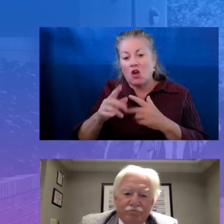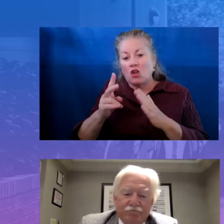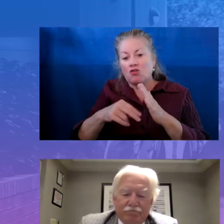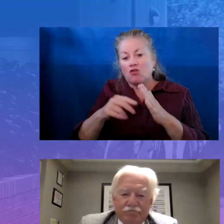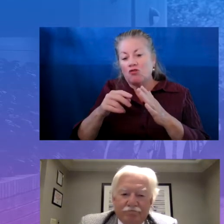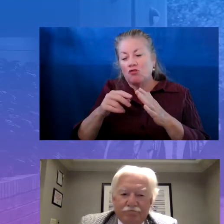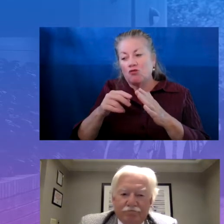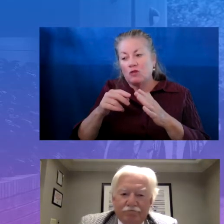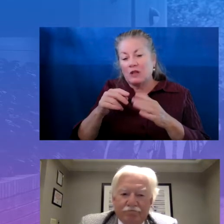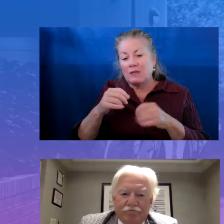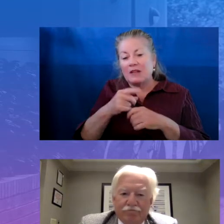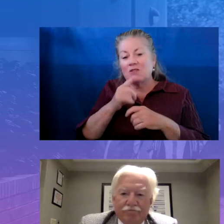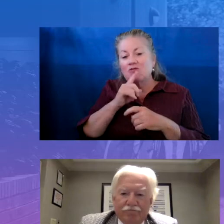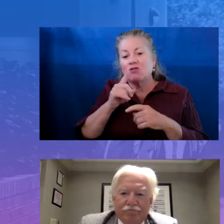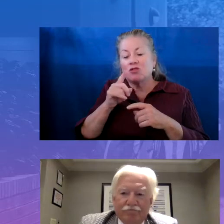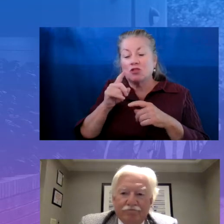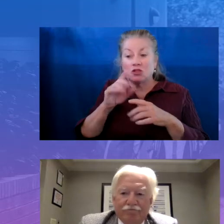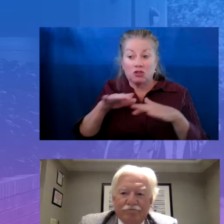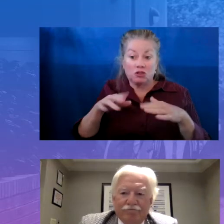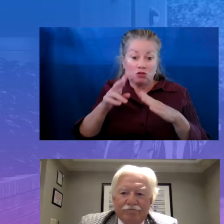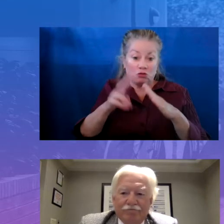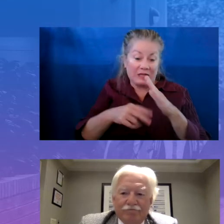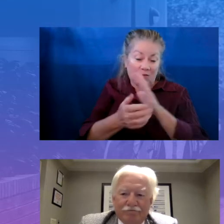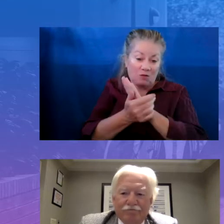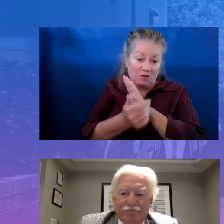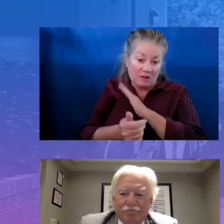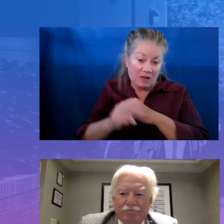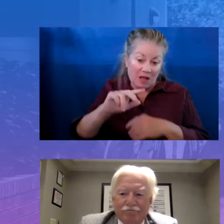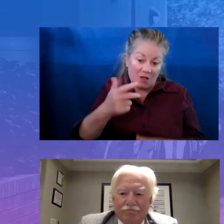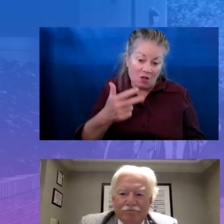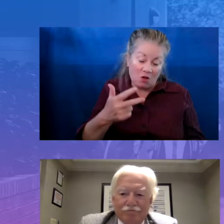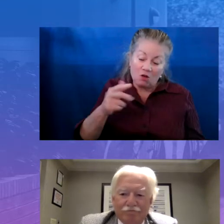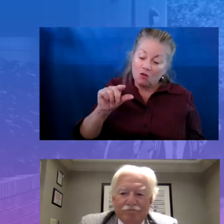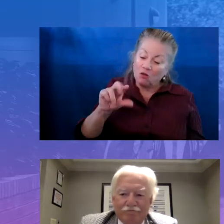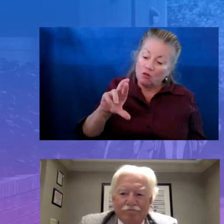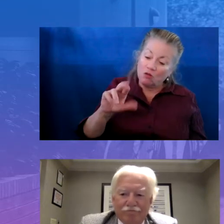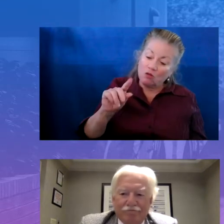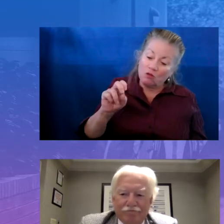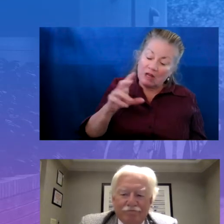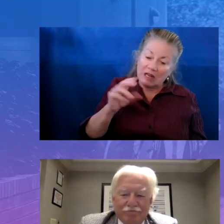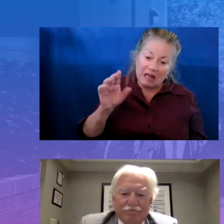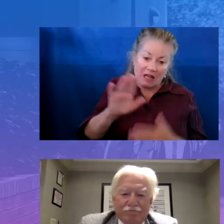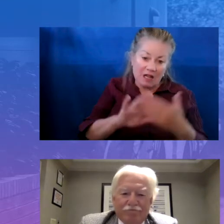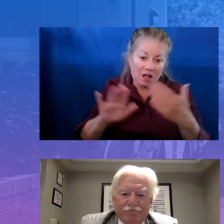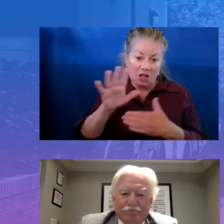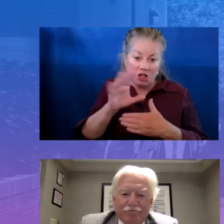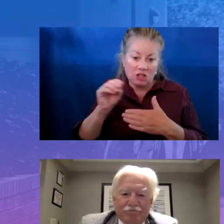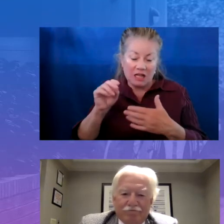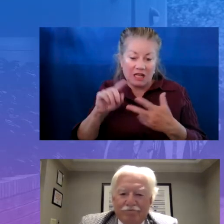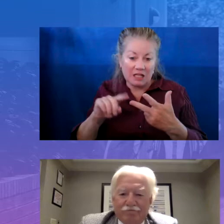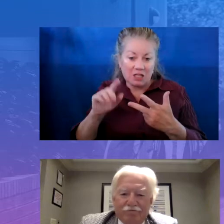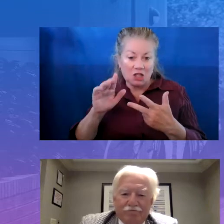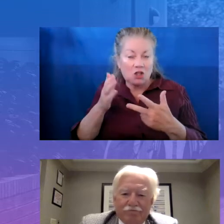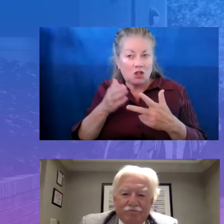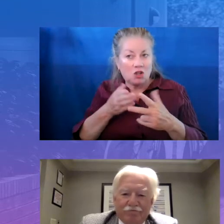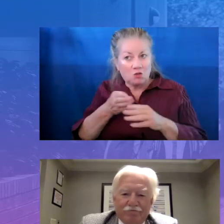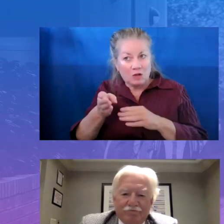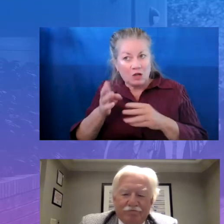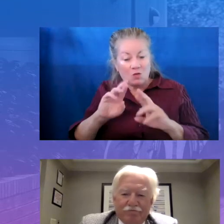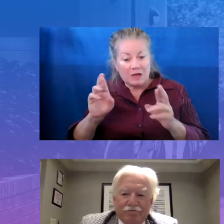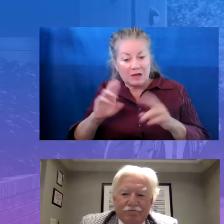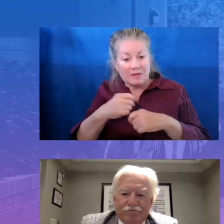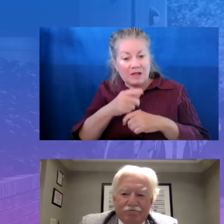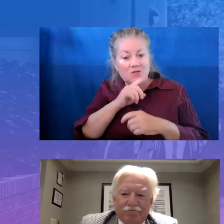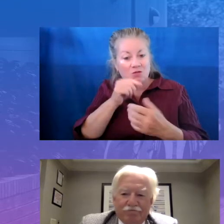reading proficiently by third grade, and finally, college and career readiness, ensuring our students are graduating prepared for the